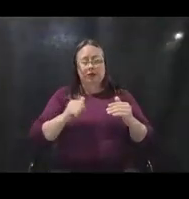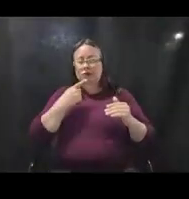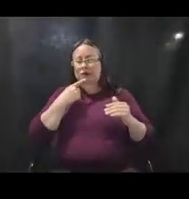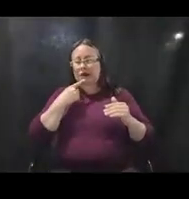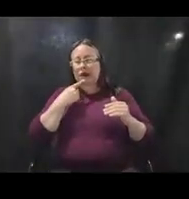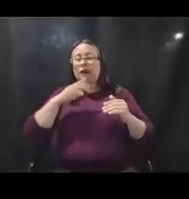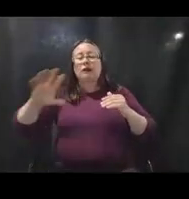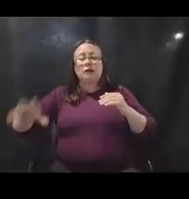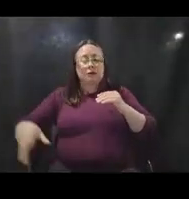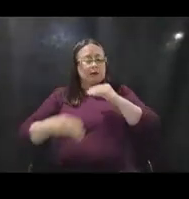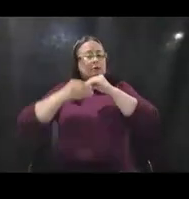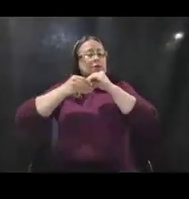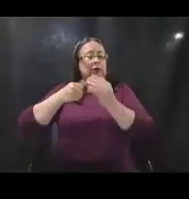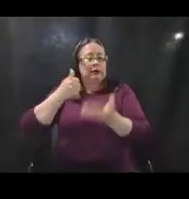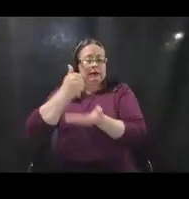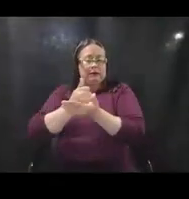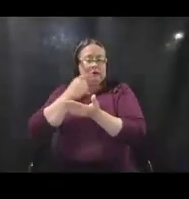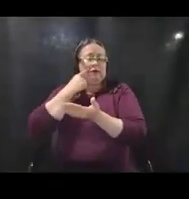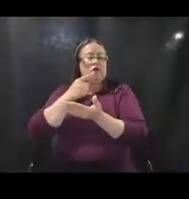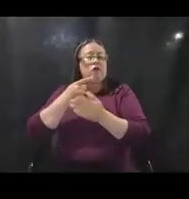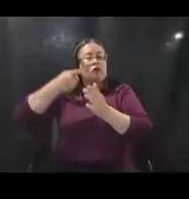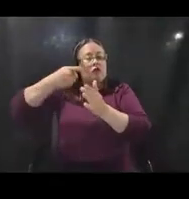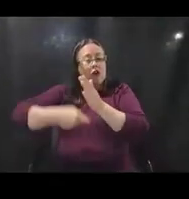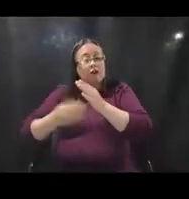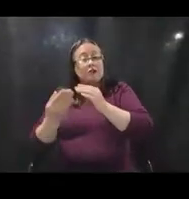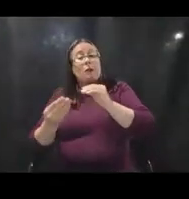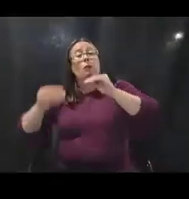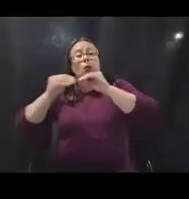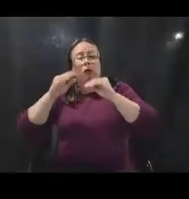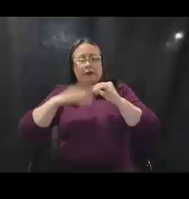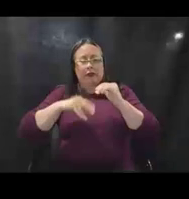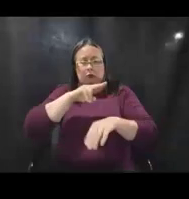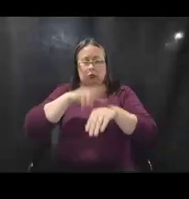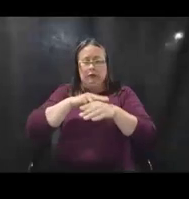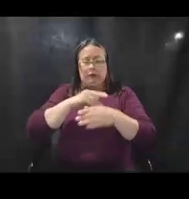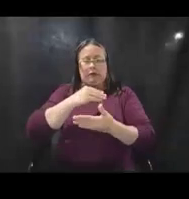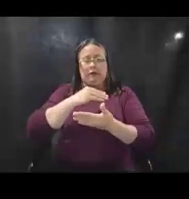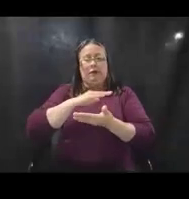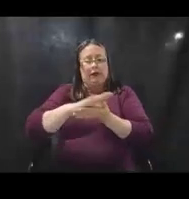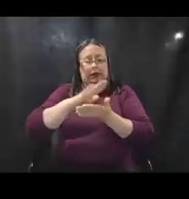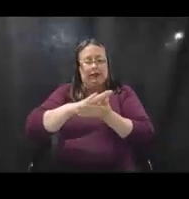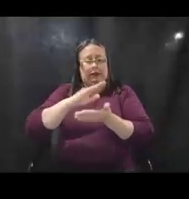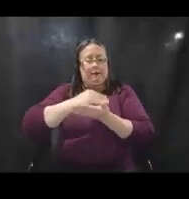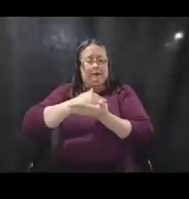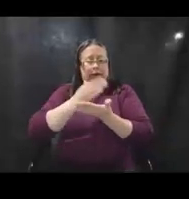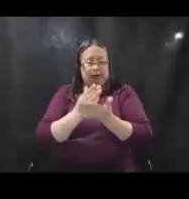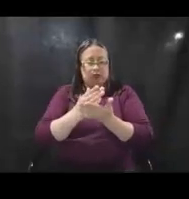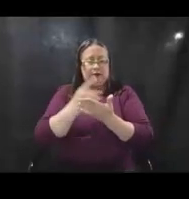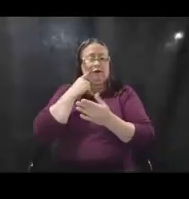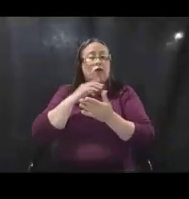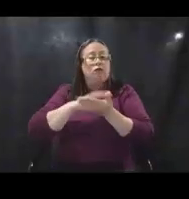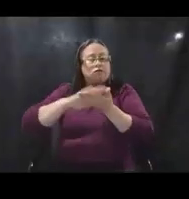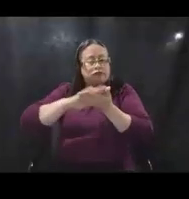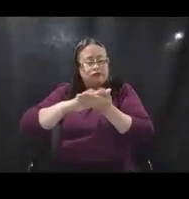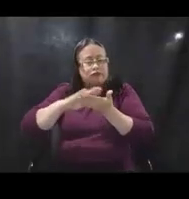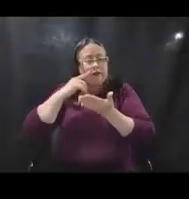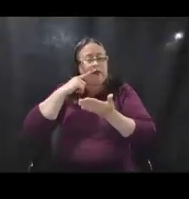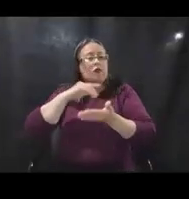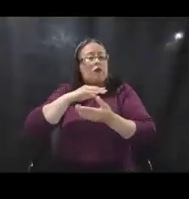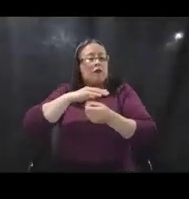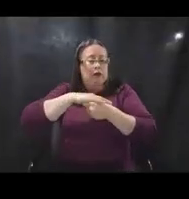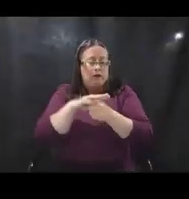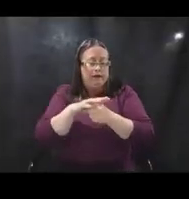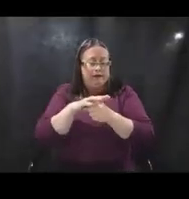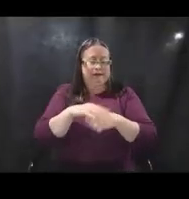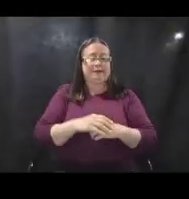is provide supplemental assistance for costs incurred above that normal cleaning budget, um, for disinfecting for COVID-19. Um,